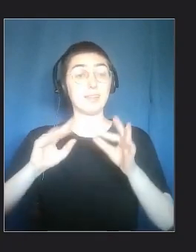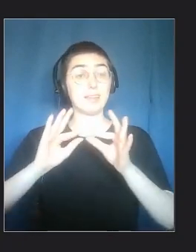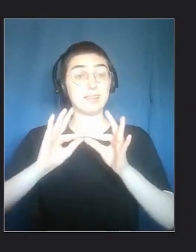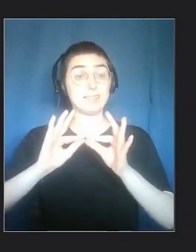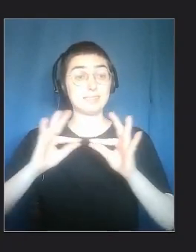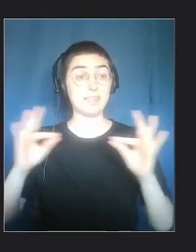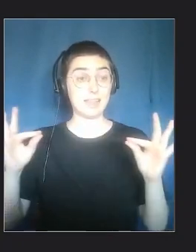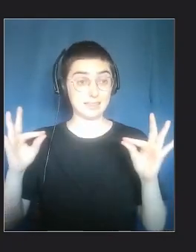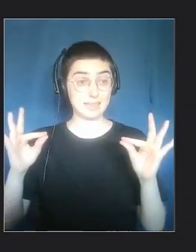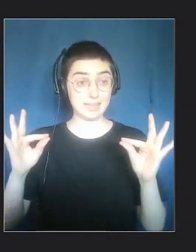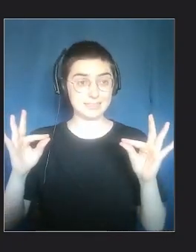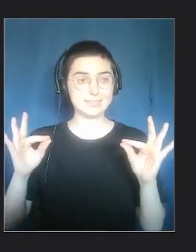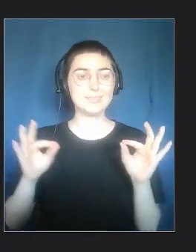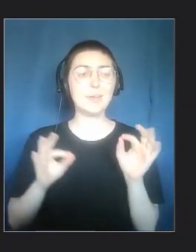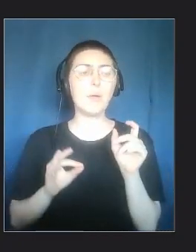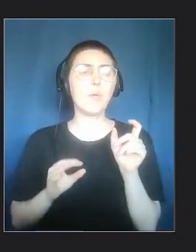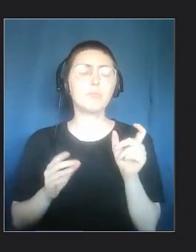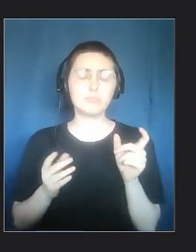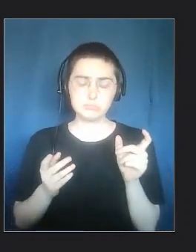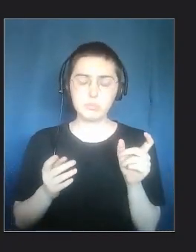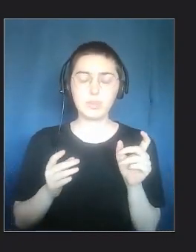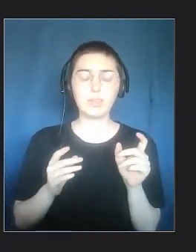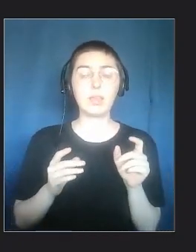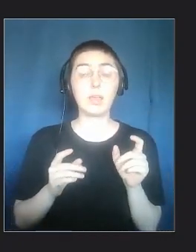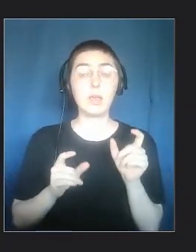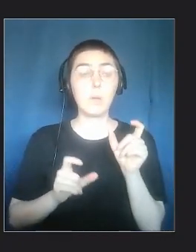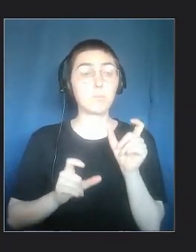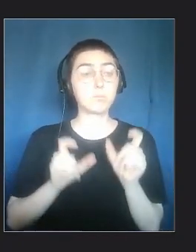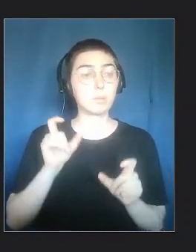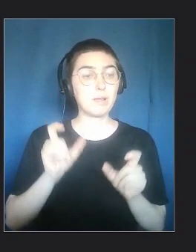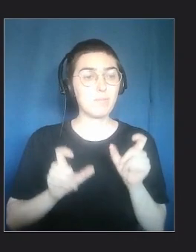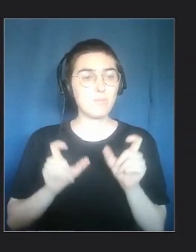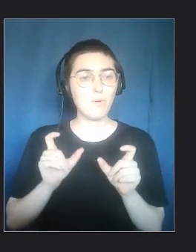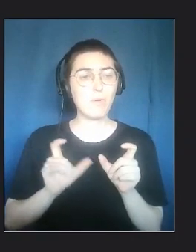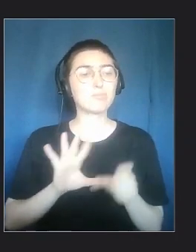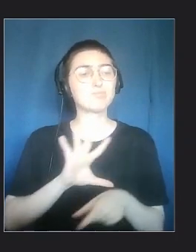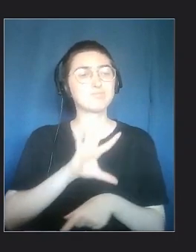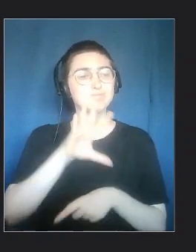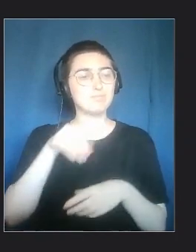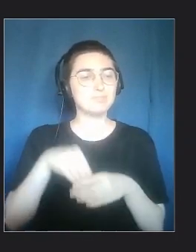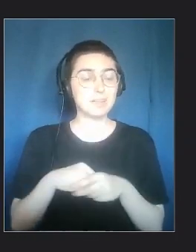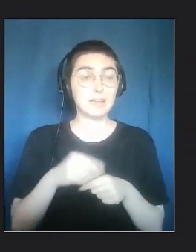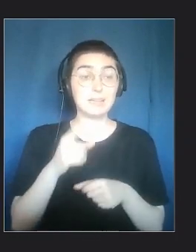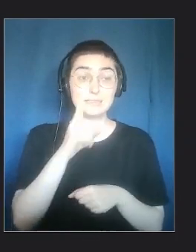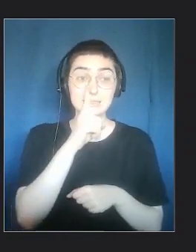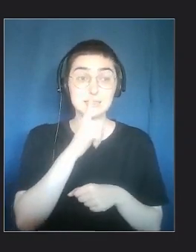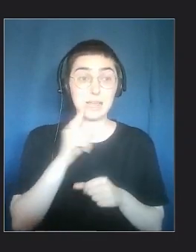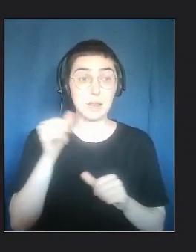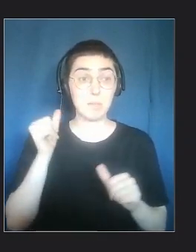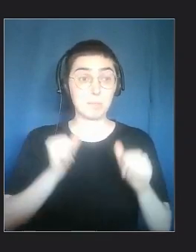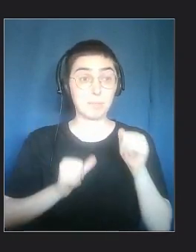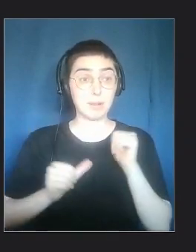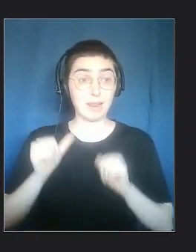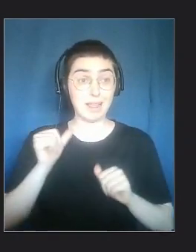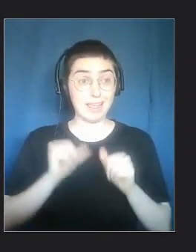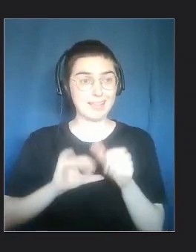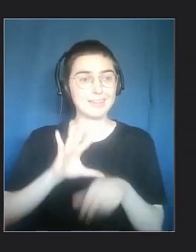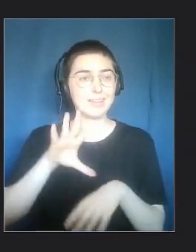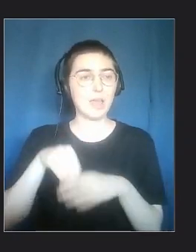So, some sentences written by people who did silent plays for